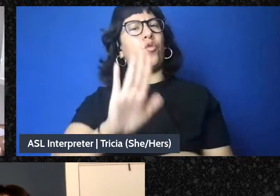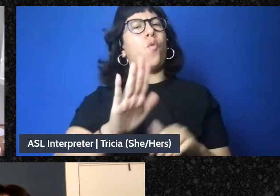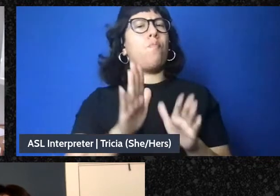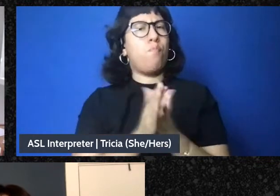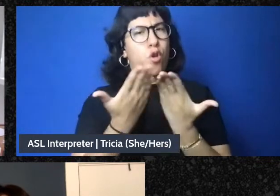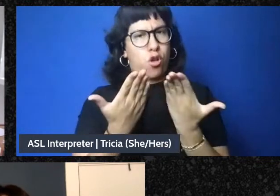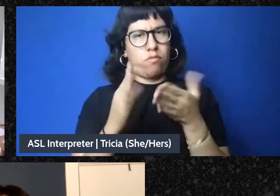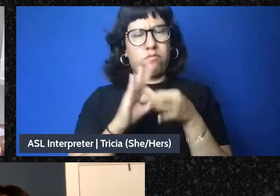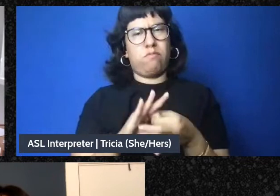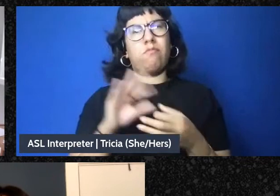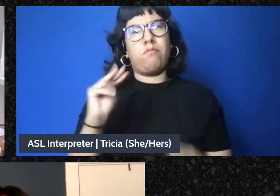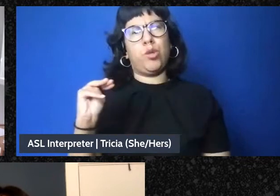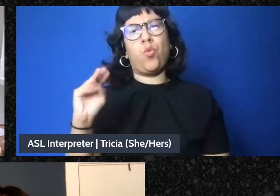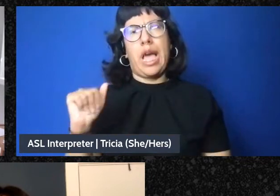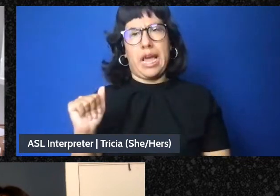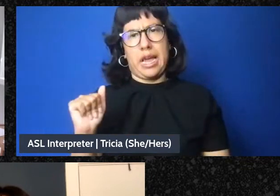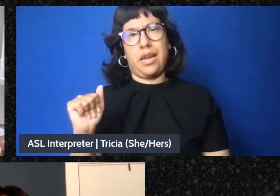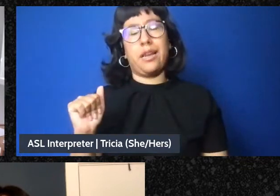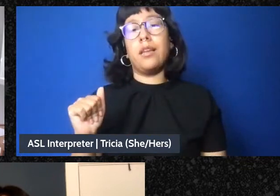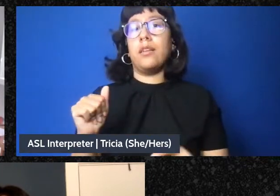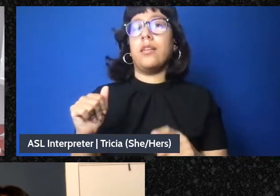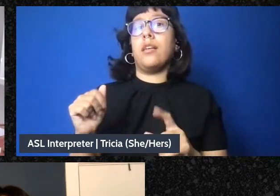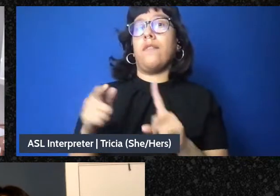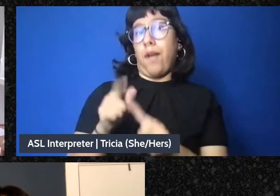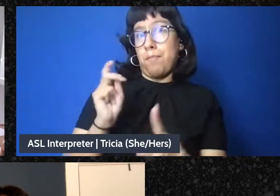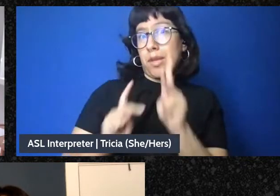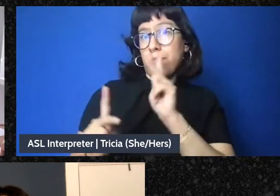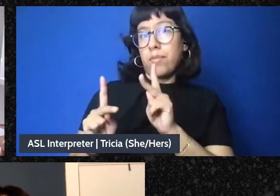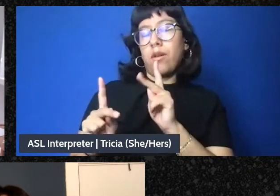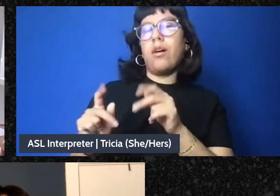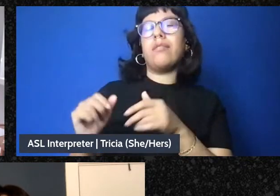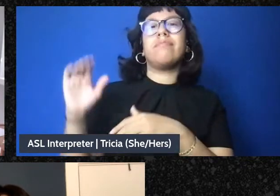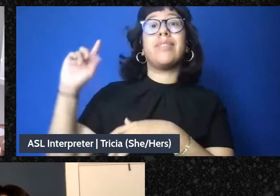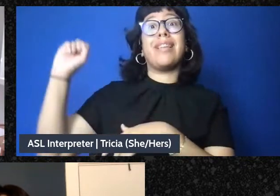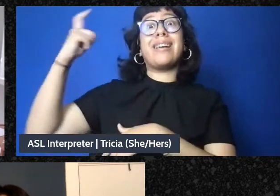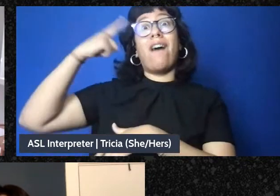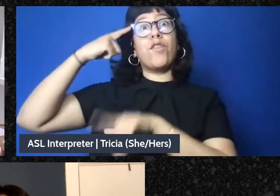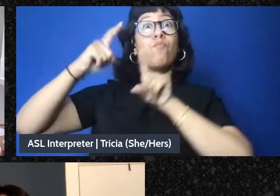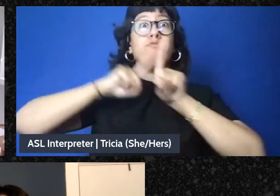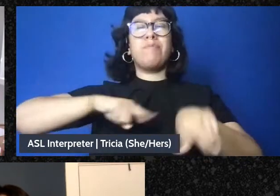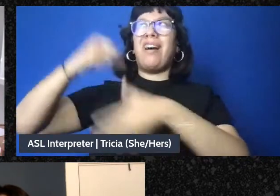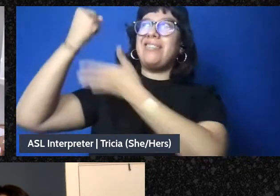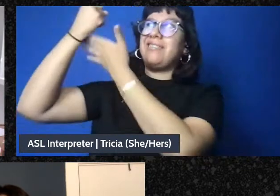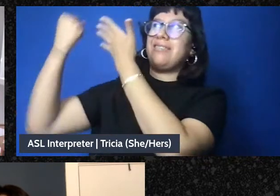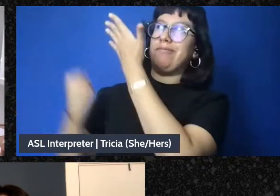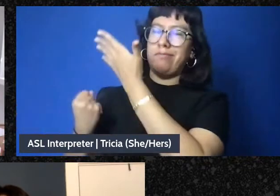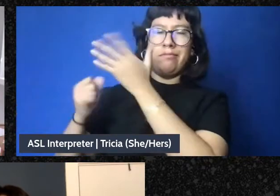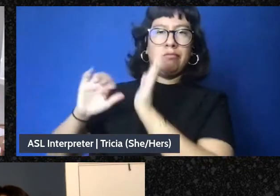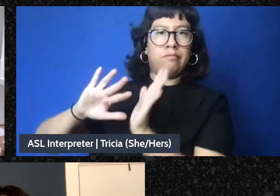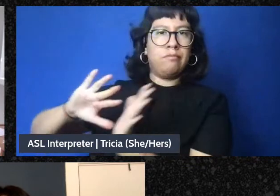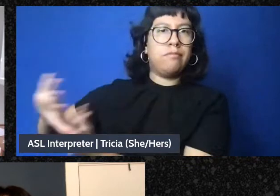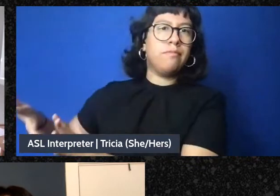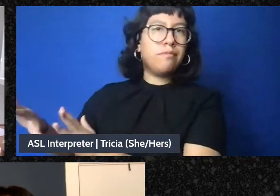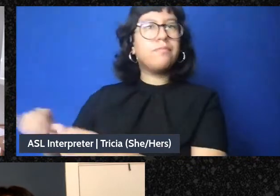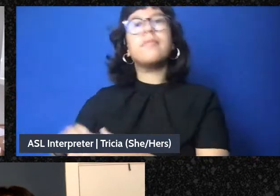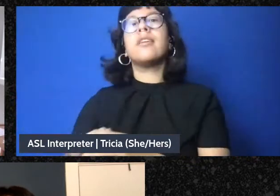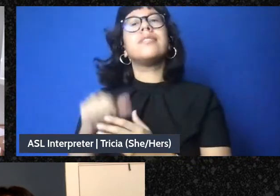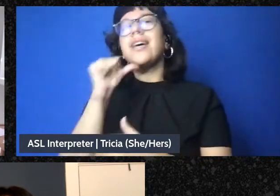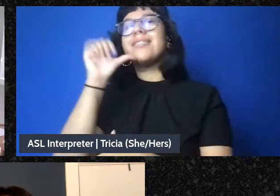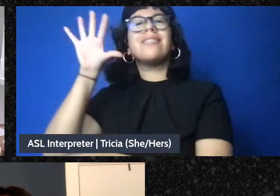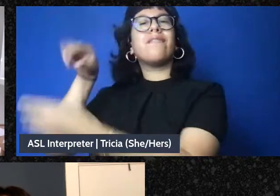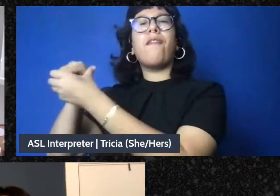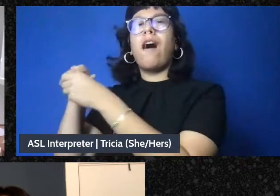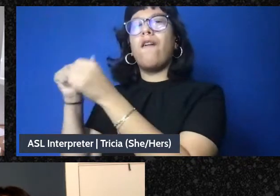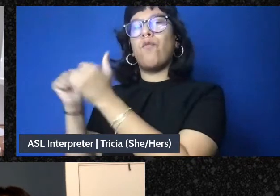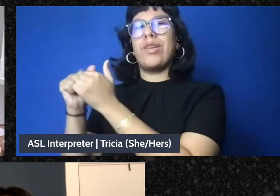aid has come from people who are concerned that it de-centers government responses to crises or doesn't engage government responses